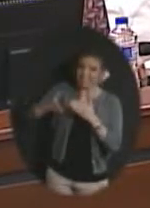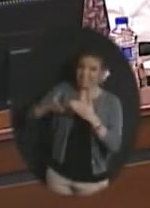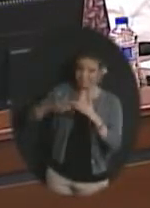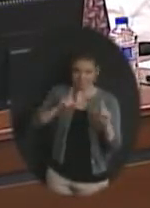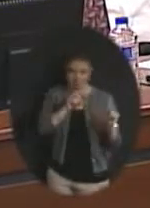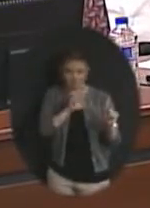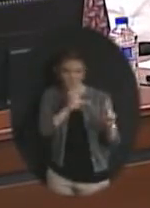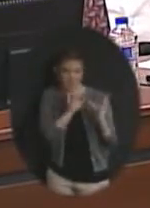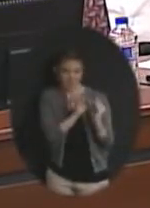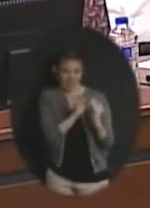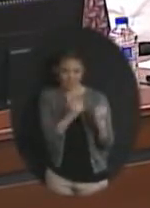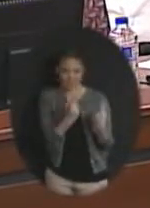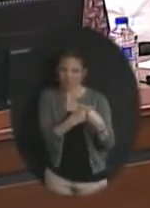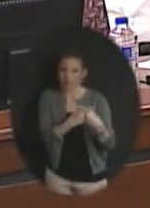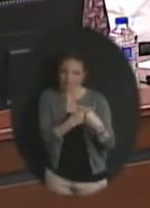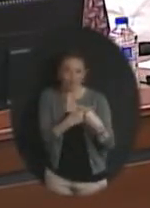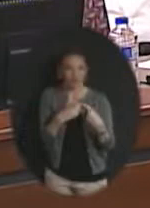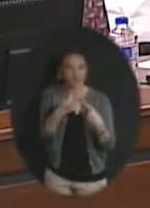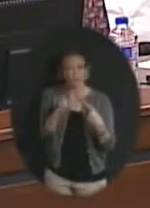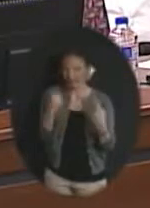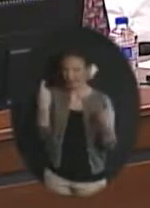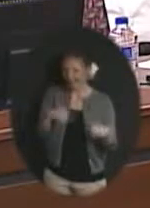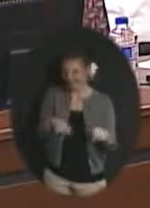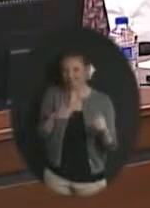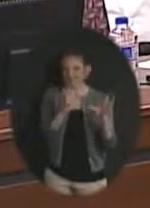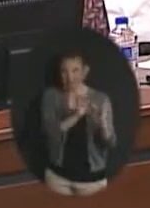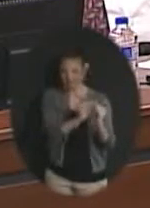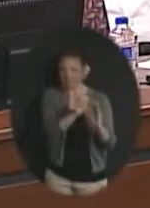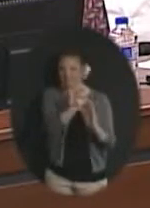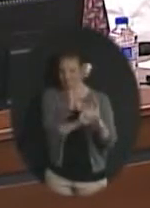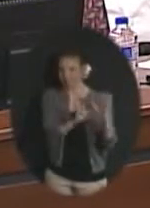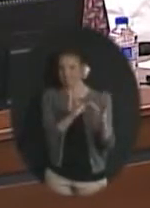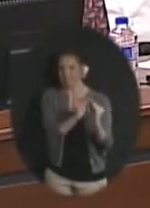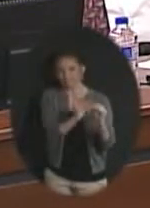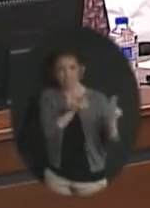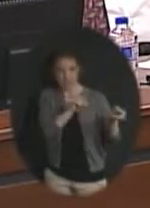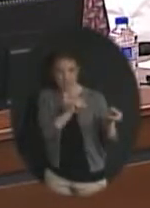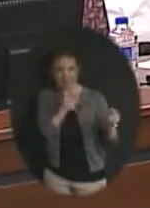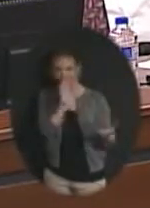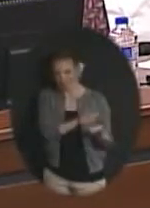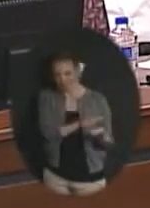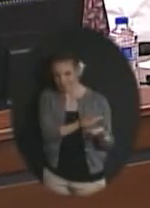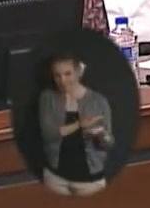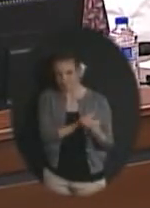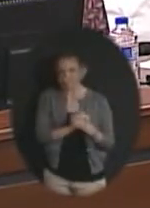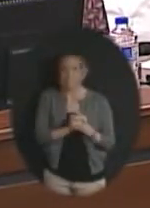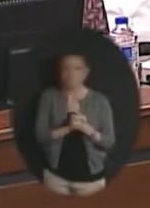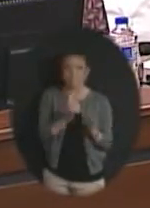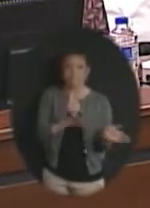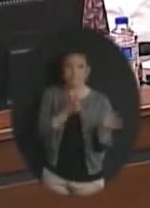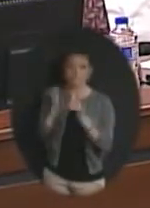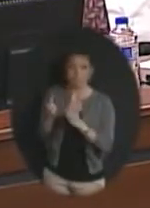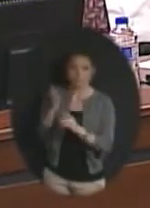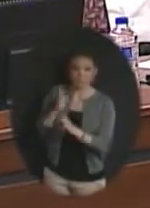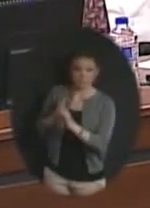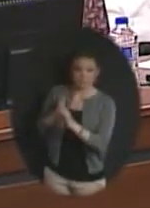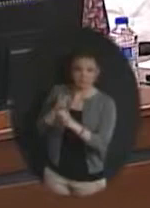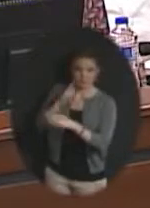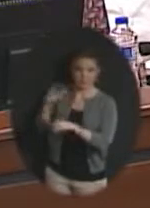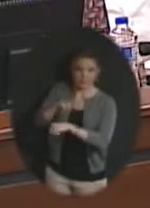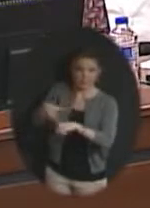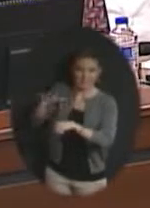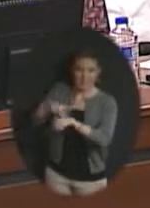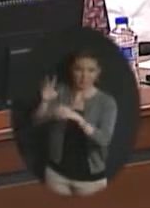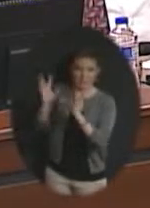in general they've seen a decrease in participation at the state convention as a sidebar here participation in the national convention